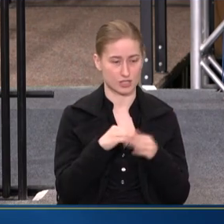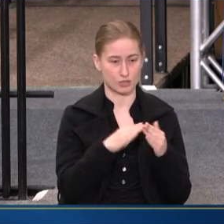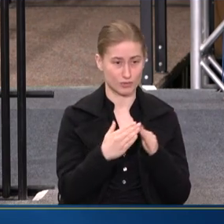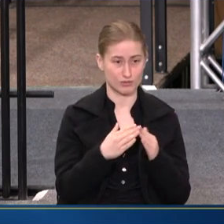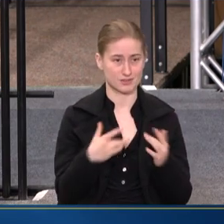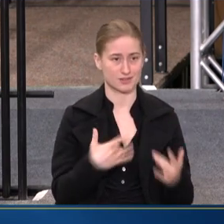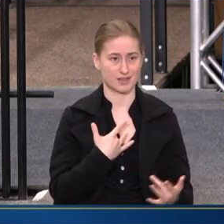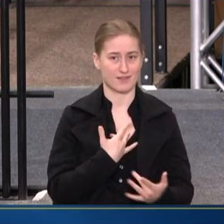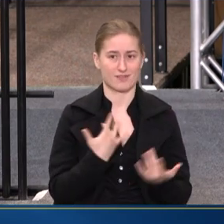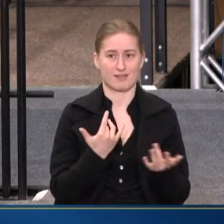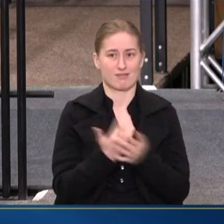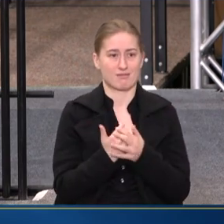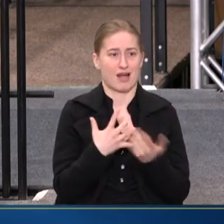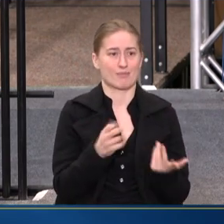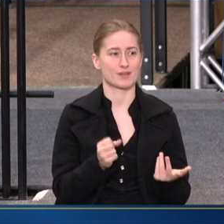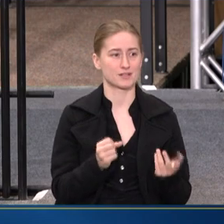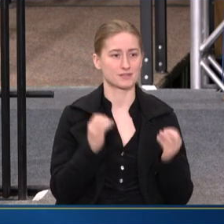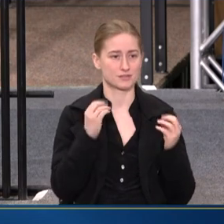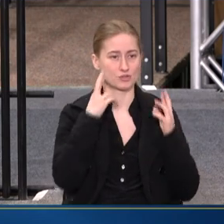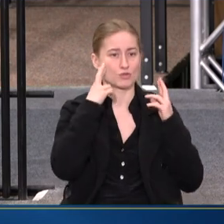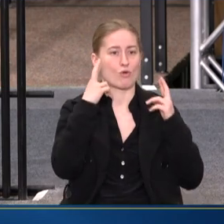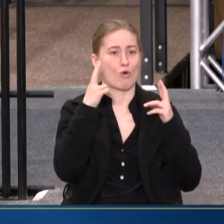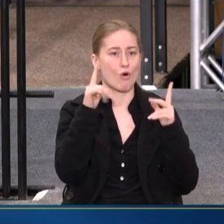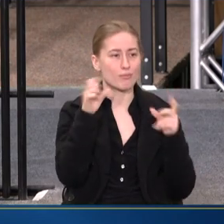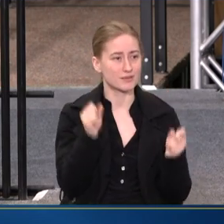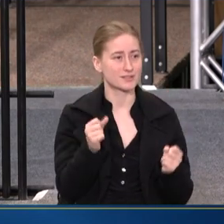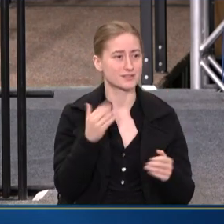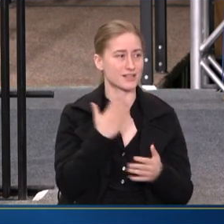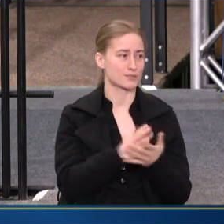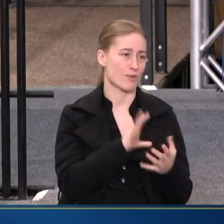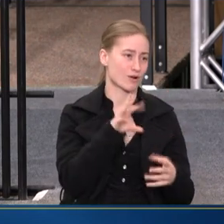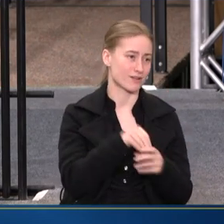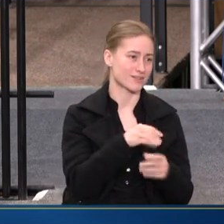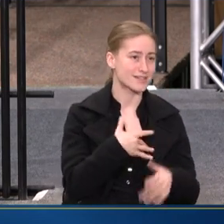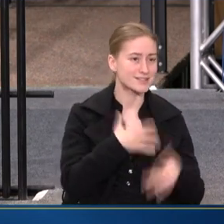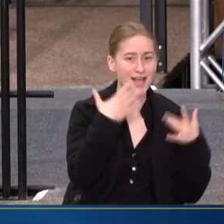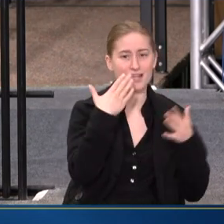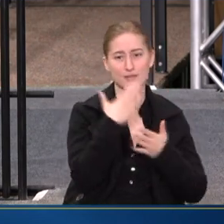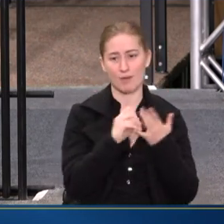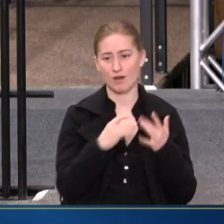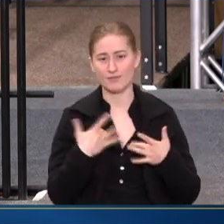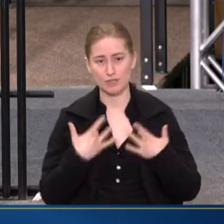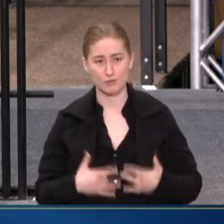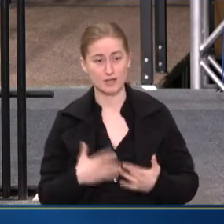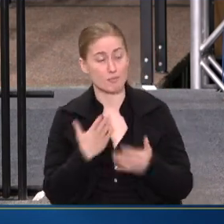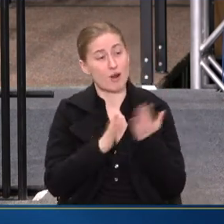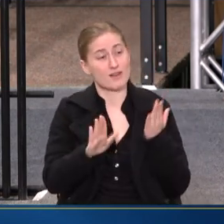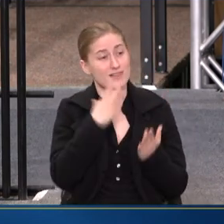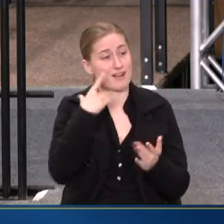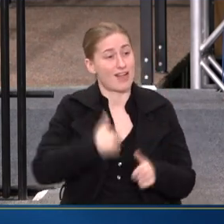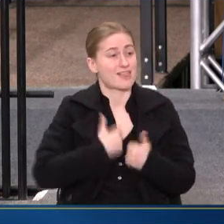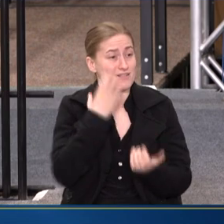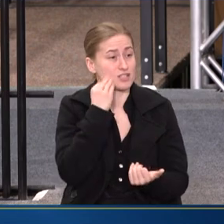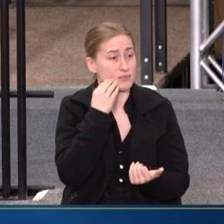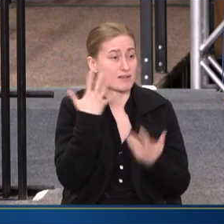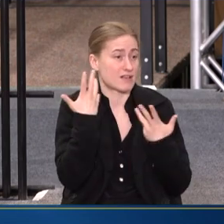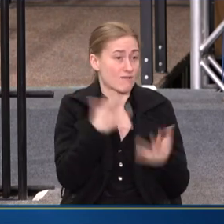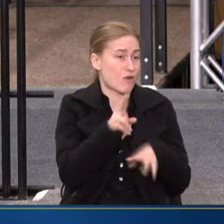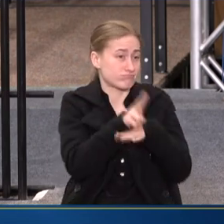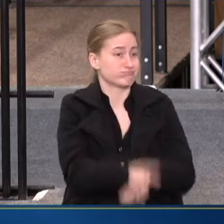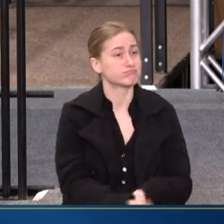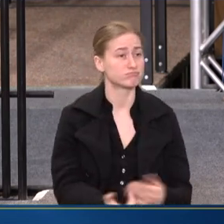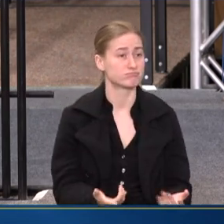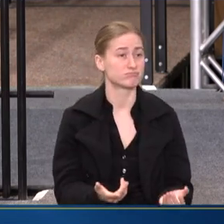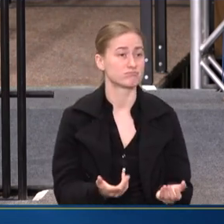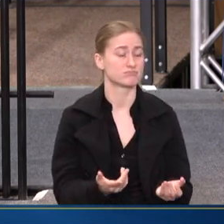HELPLESS AND HOPELESS. AND THAT'S A PART OF THEIR ANXIETY. THAT'S A PART OF THEIR DEPRESSION. THAT'S PART OF THEIR LIVED EXPERIENCE AND WHAT THEY ALREADY COME TO THE TABLE